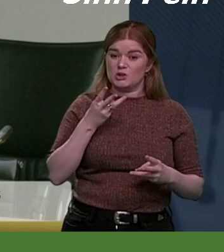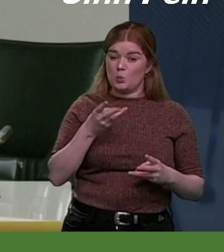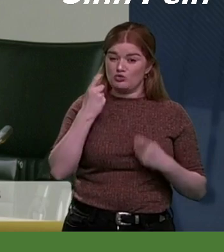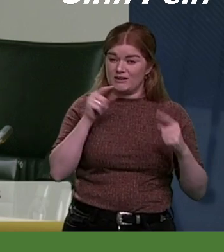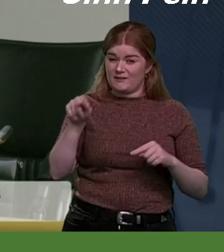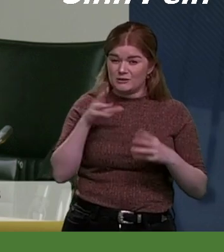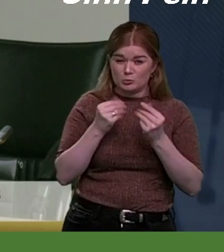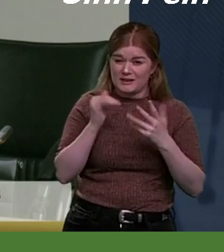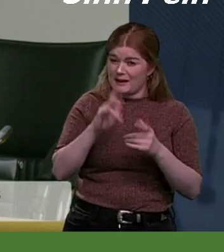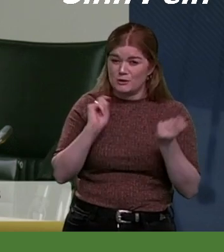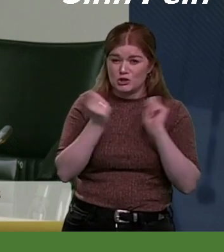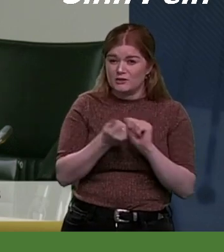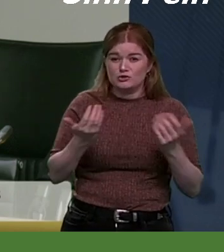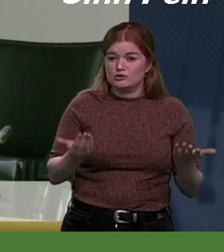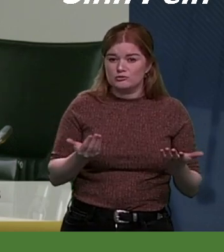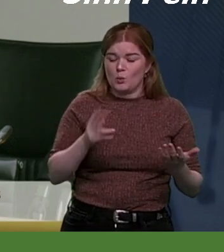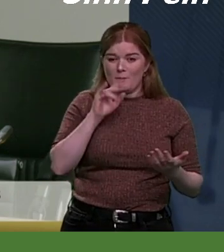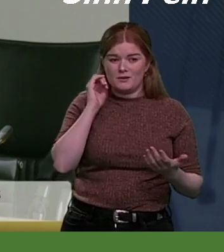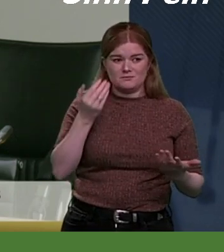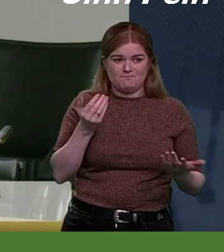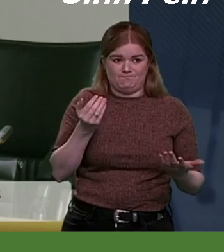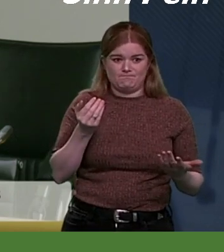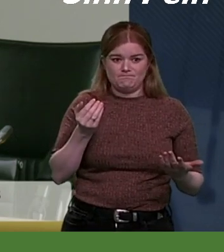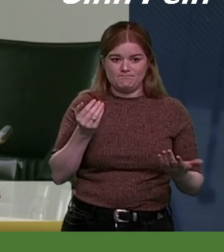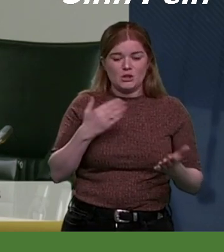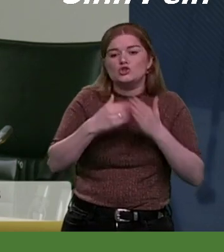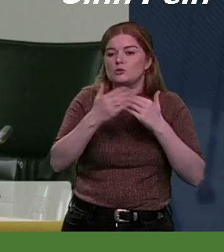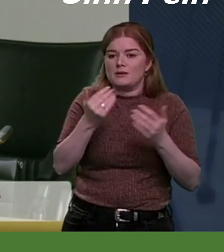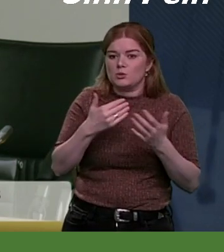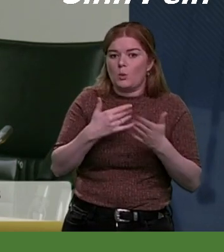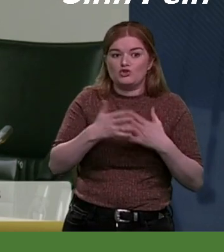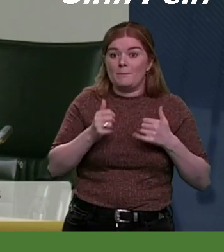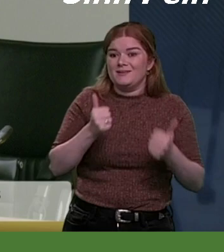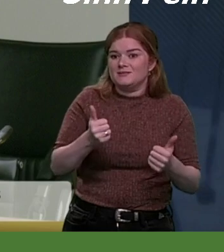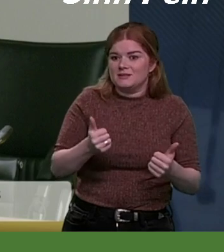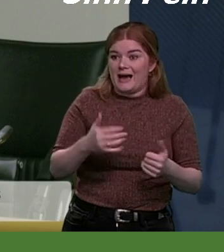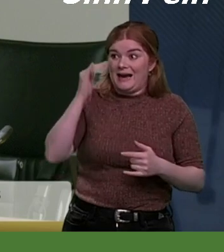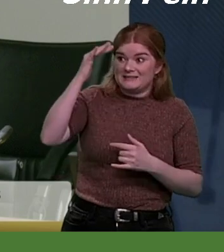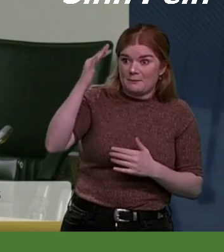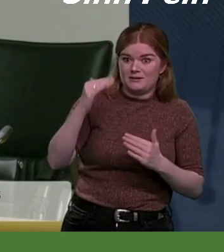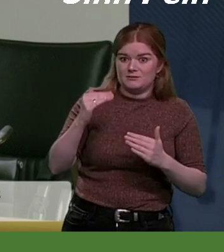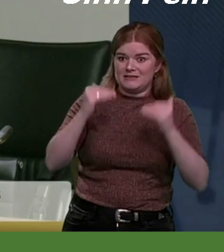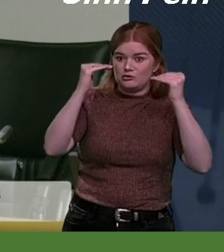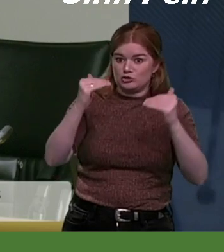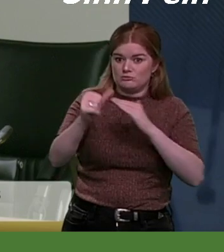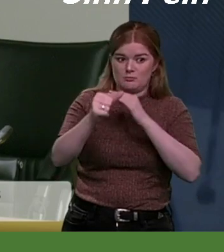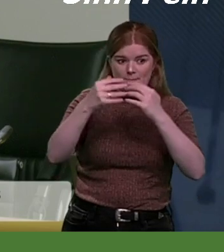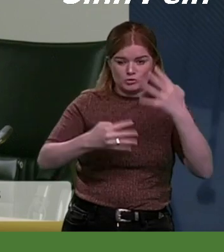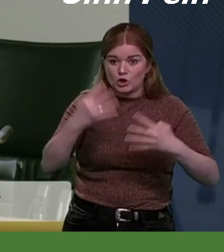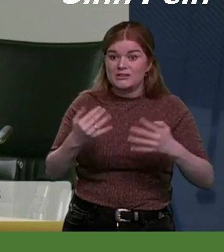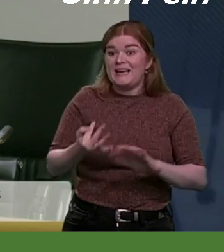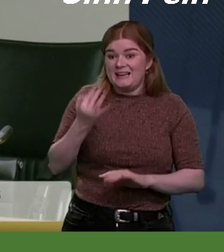is that something that can be changed? Because, you know, no matter what your ability is academically, if you have